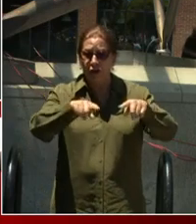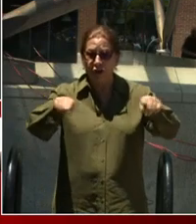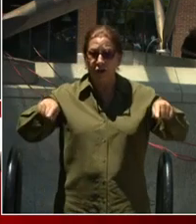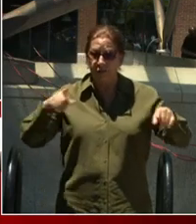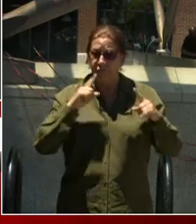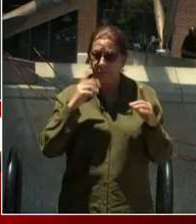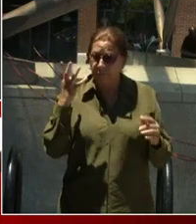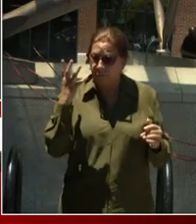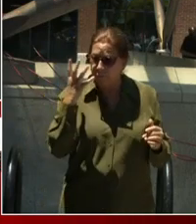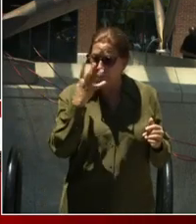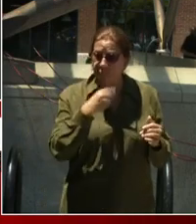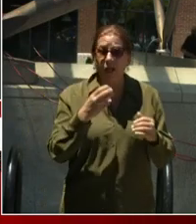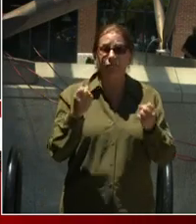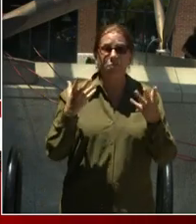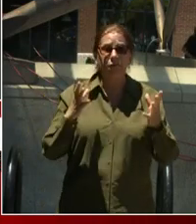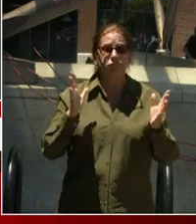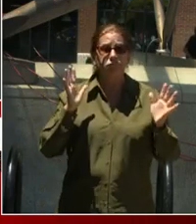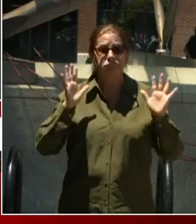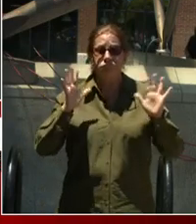hotels. Tell them, Stacey.